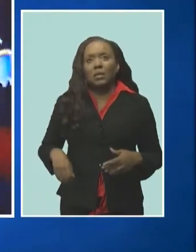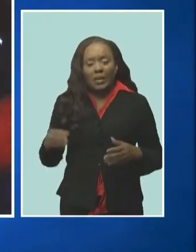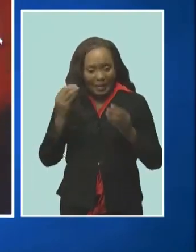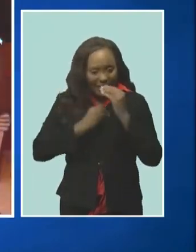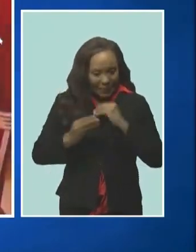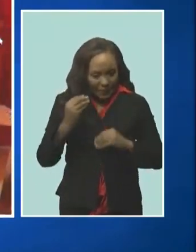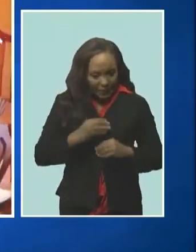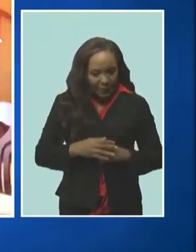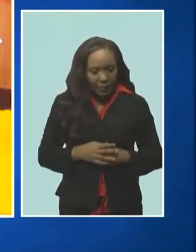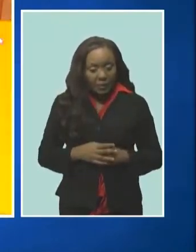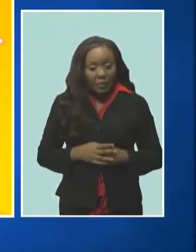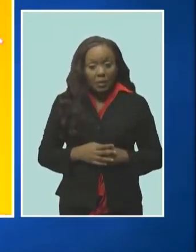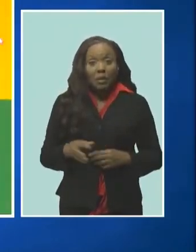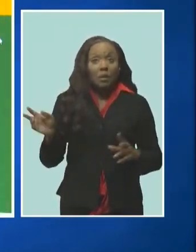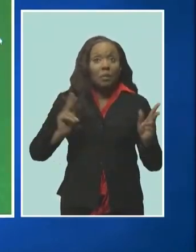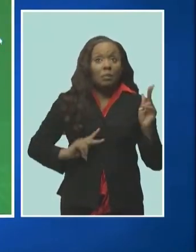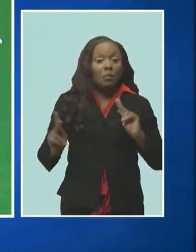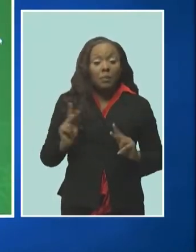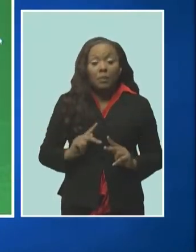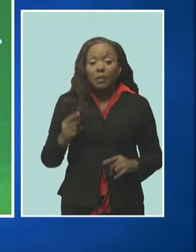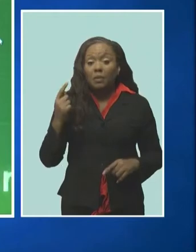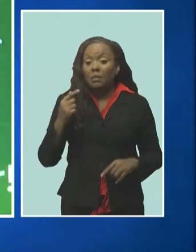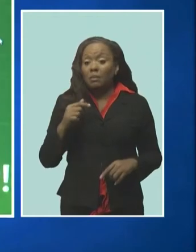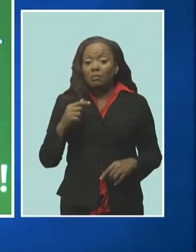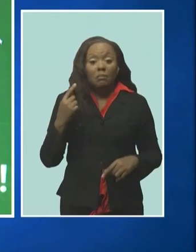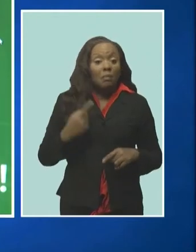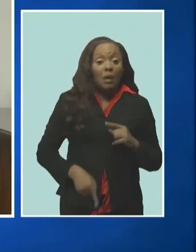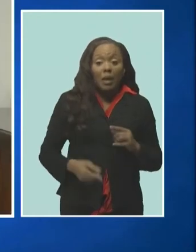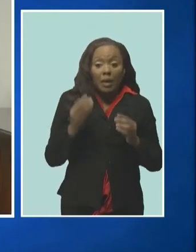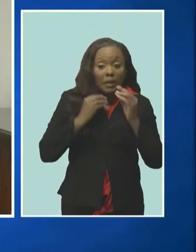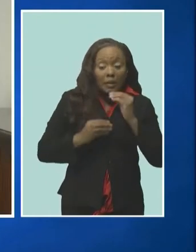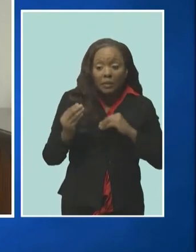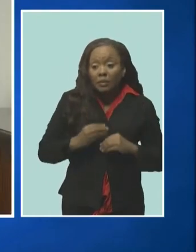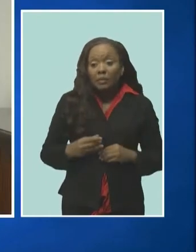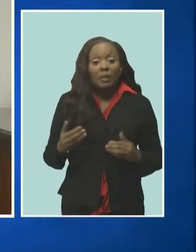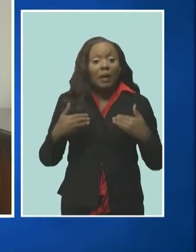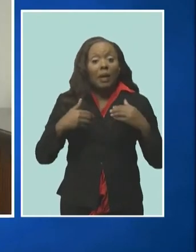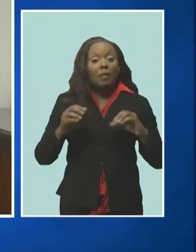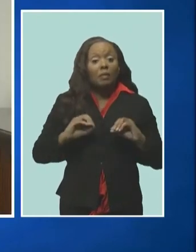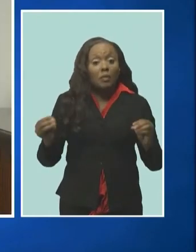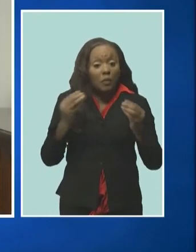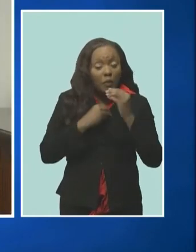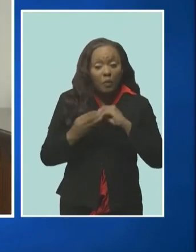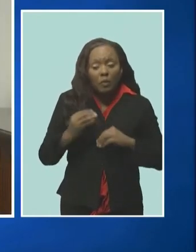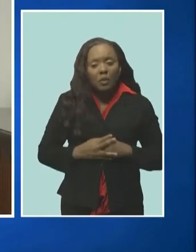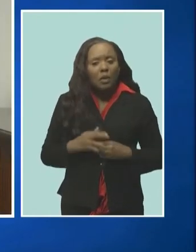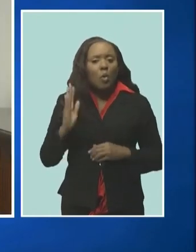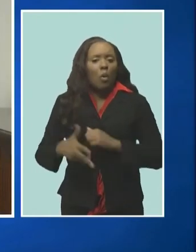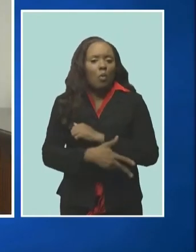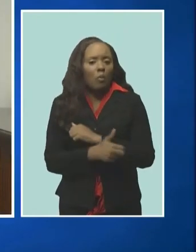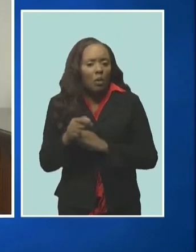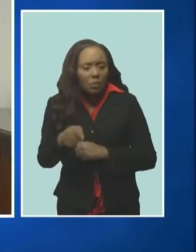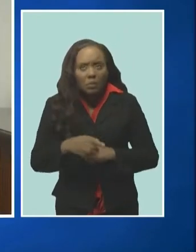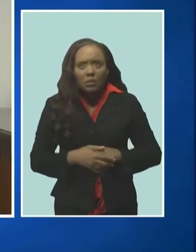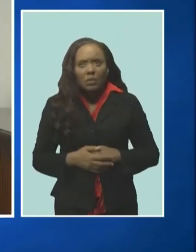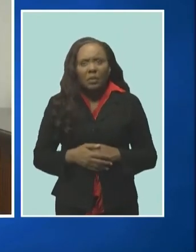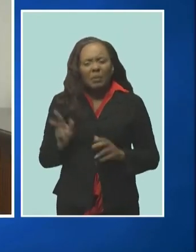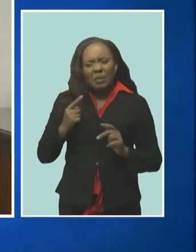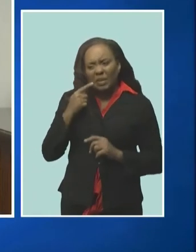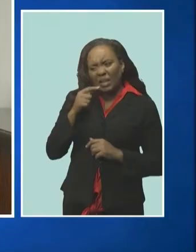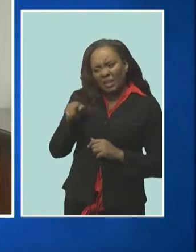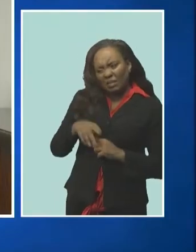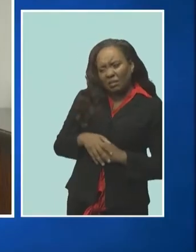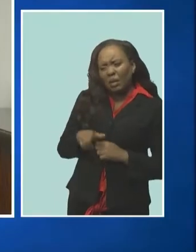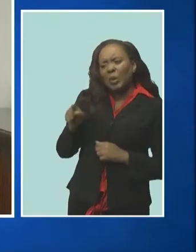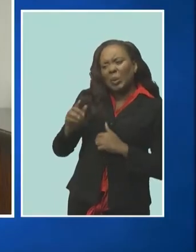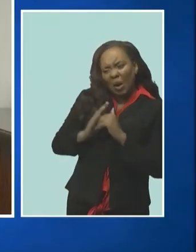eat they're going to rob you who they consider comfortable and able to eat that is